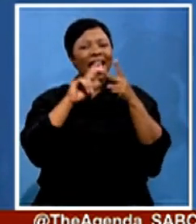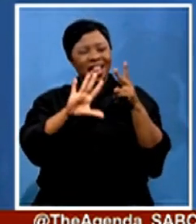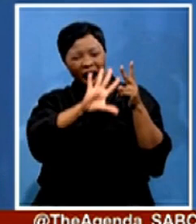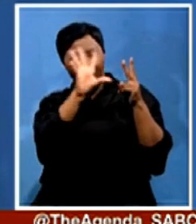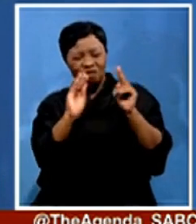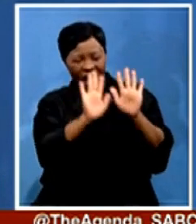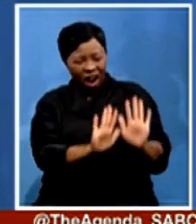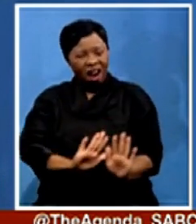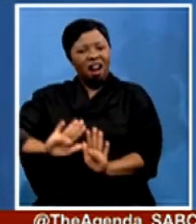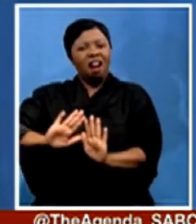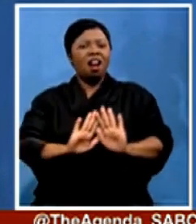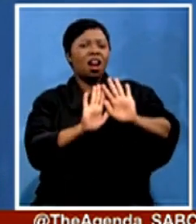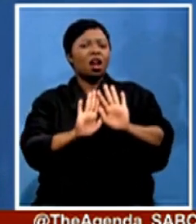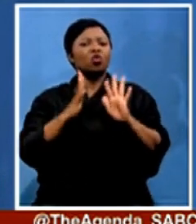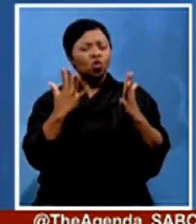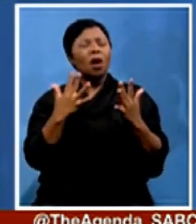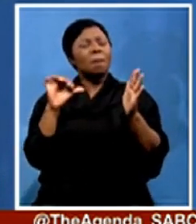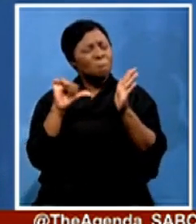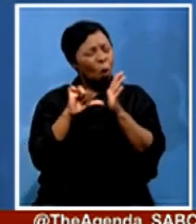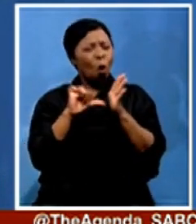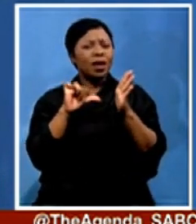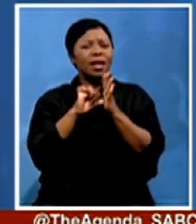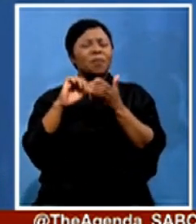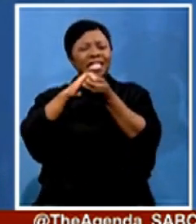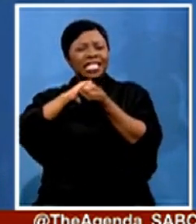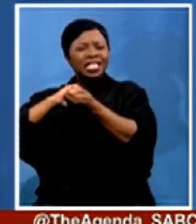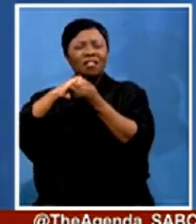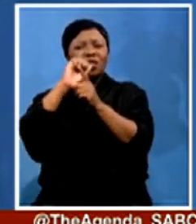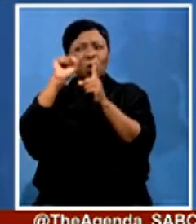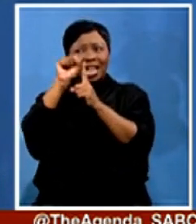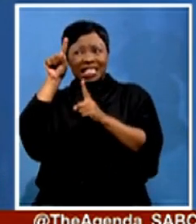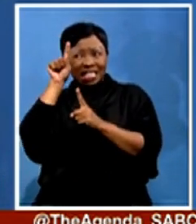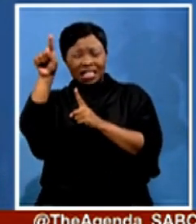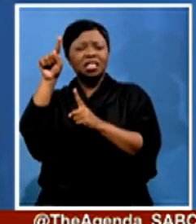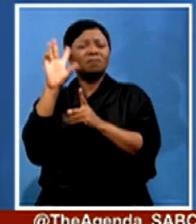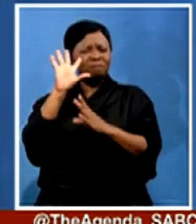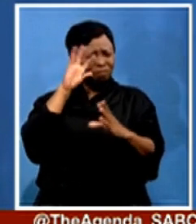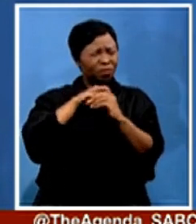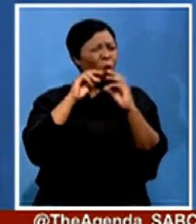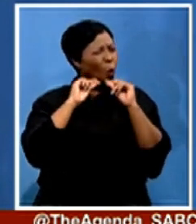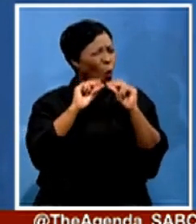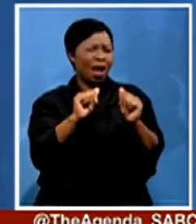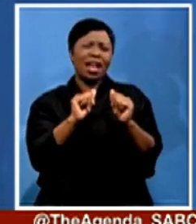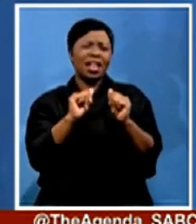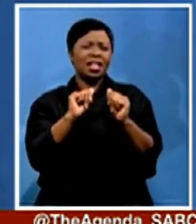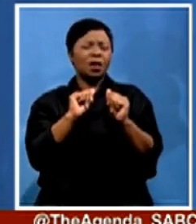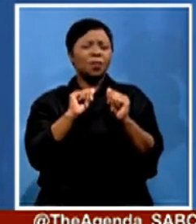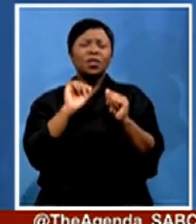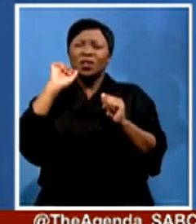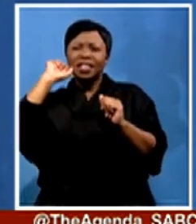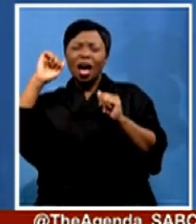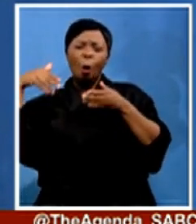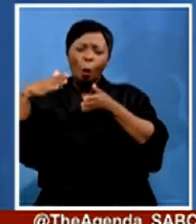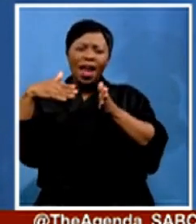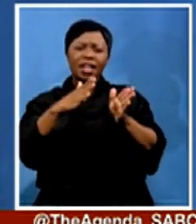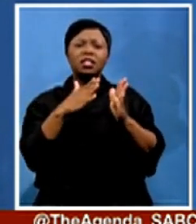including civil society, everyone should quickly, using their own ways of dealing with such environments, come forward